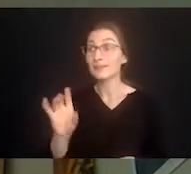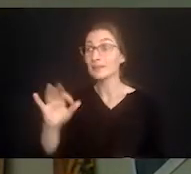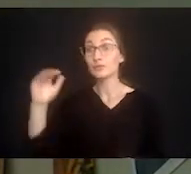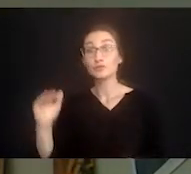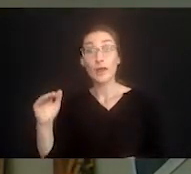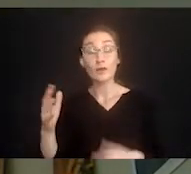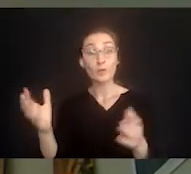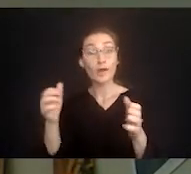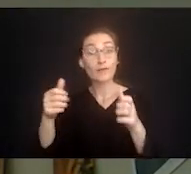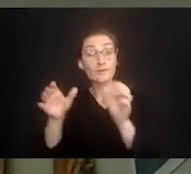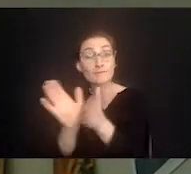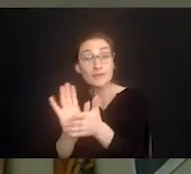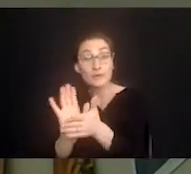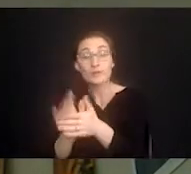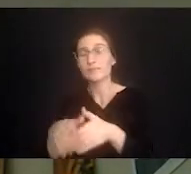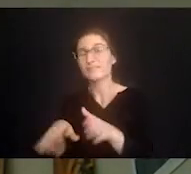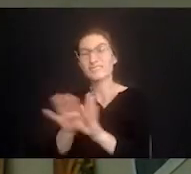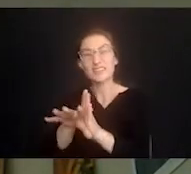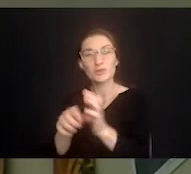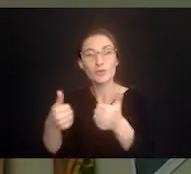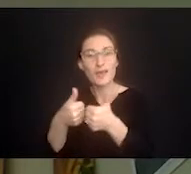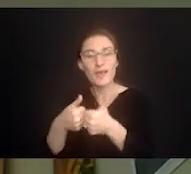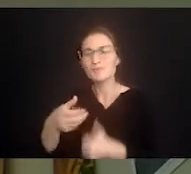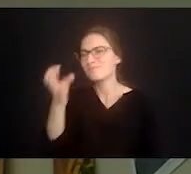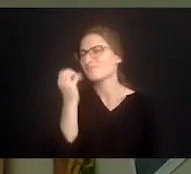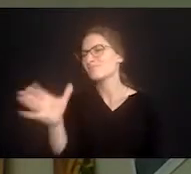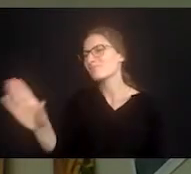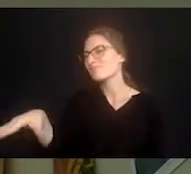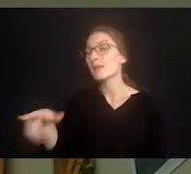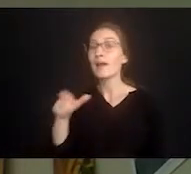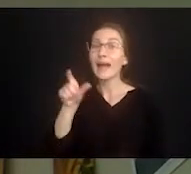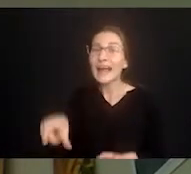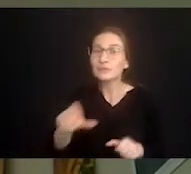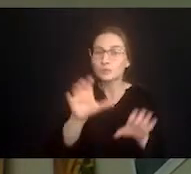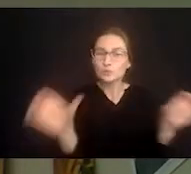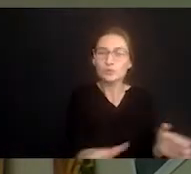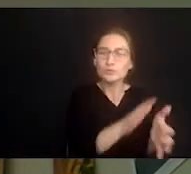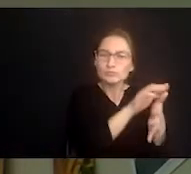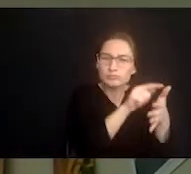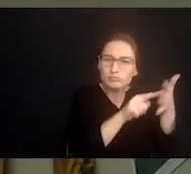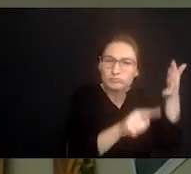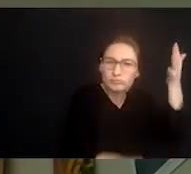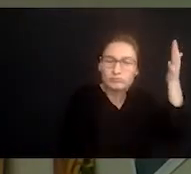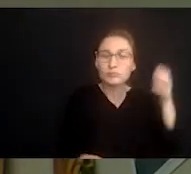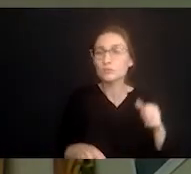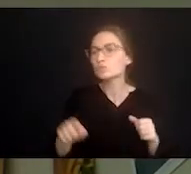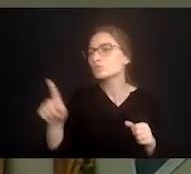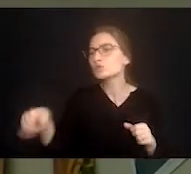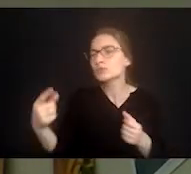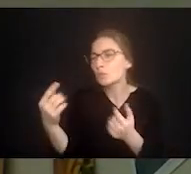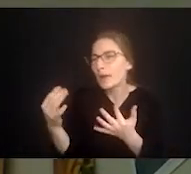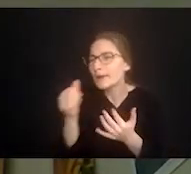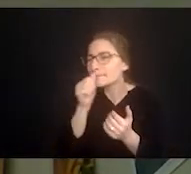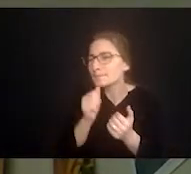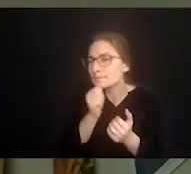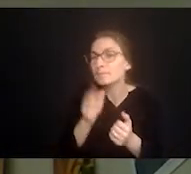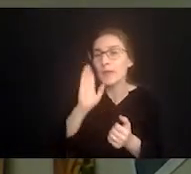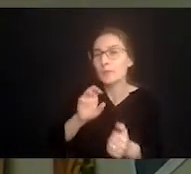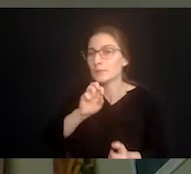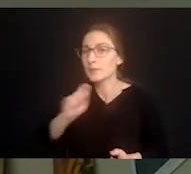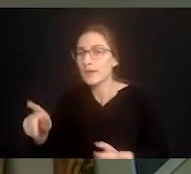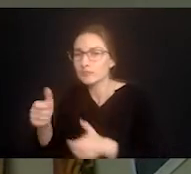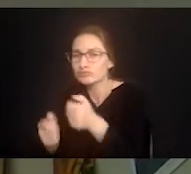stream again or whatever it might be. But I need to finish what I'm doing. They may not like it but they're going to survive for a few minutes most